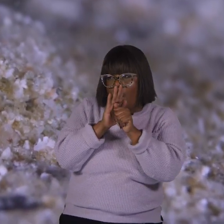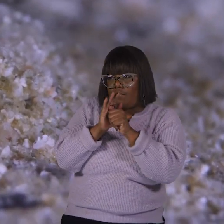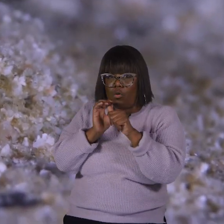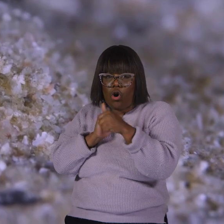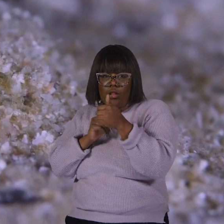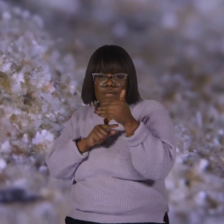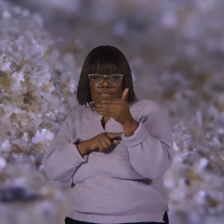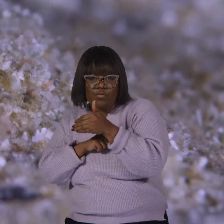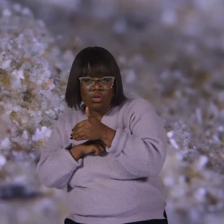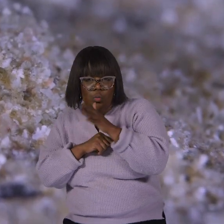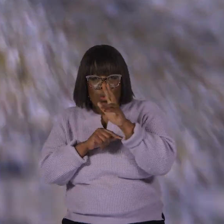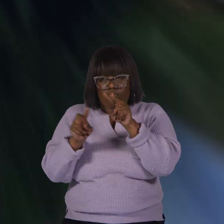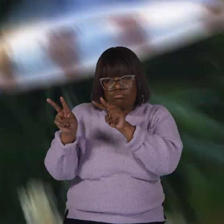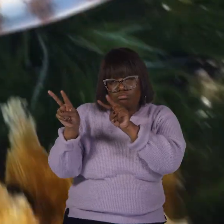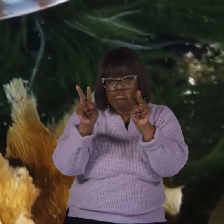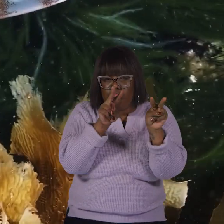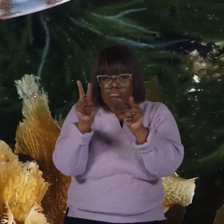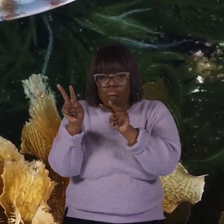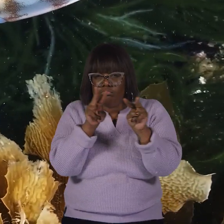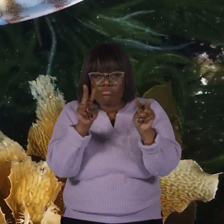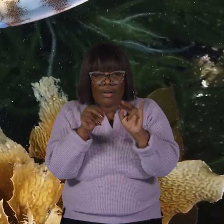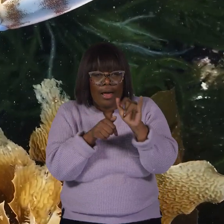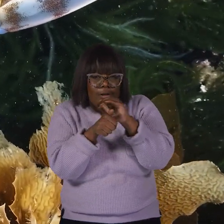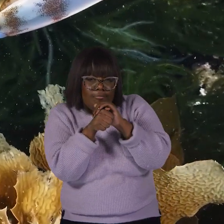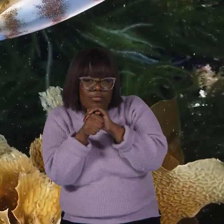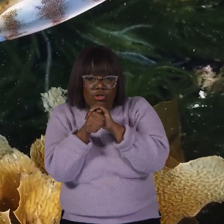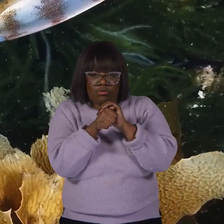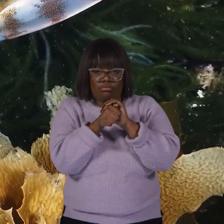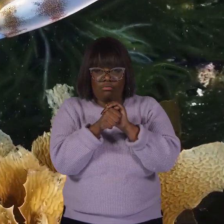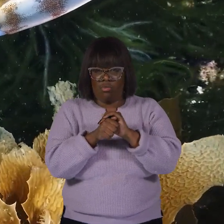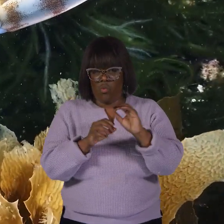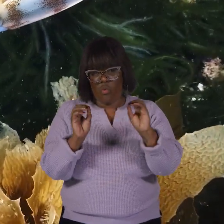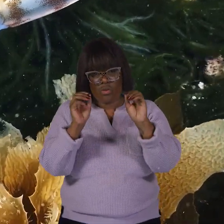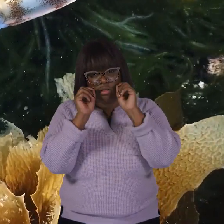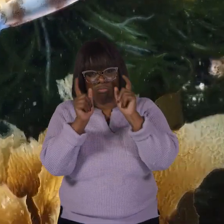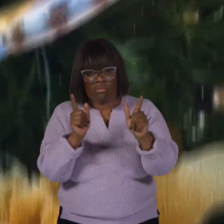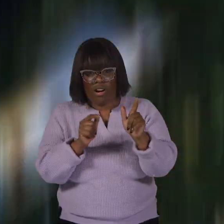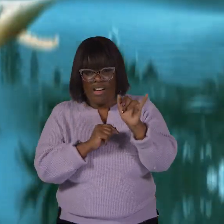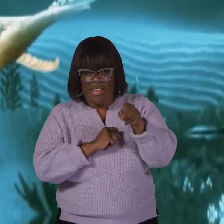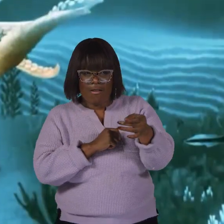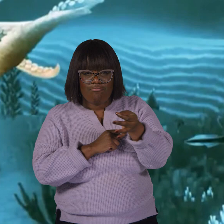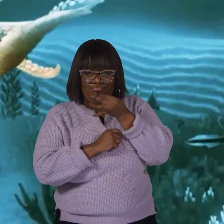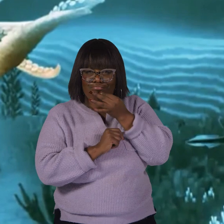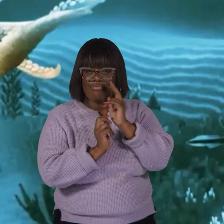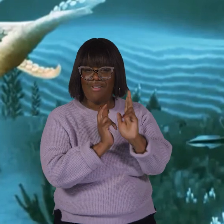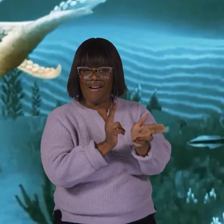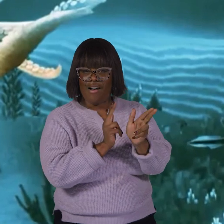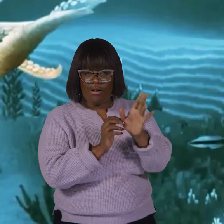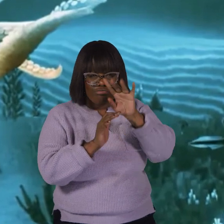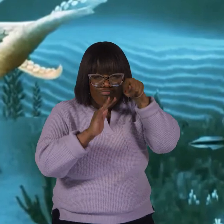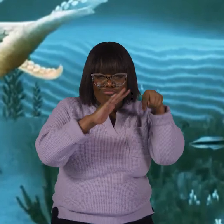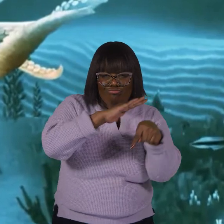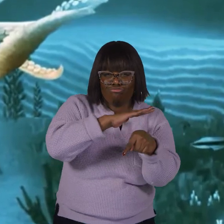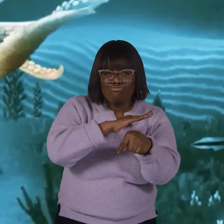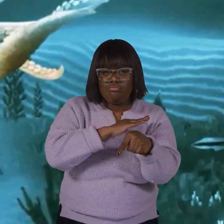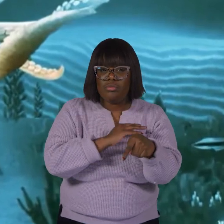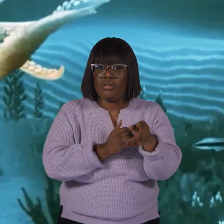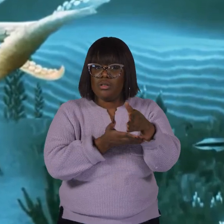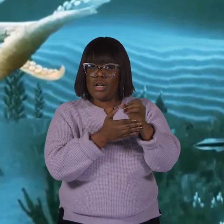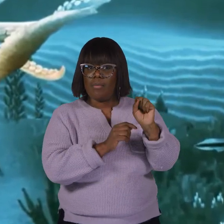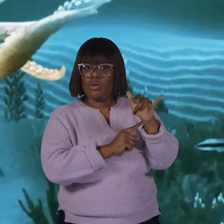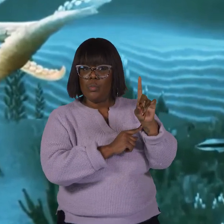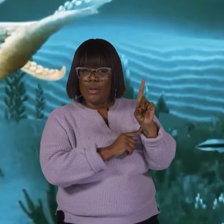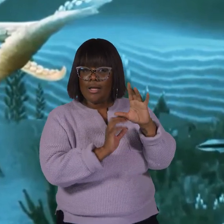up on their prey like sea ninjas. That's no surprise from these stealthy hunters of the deep. Some squid species,